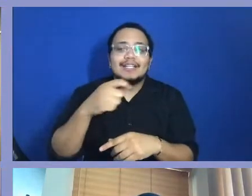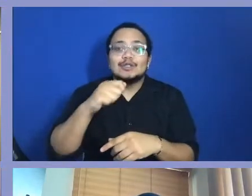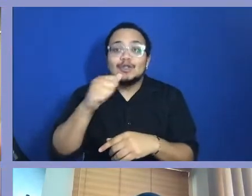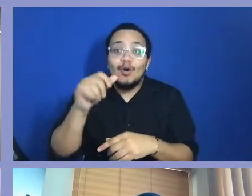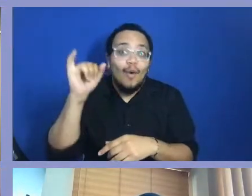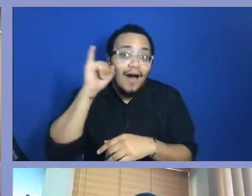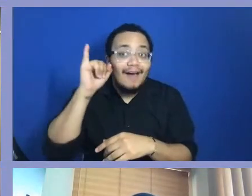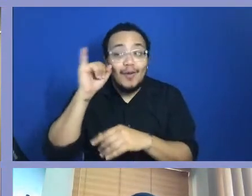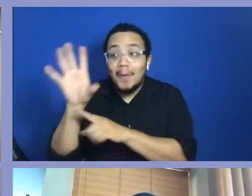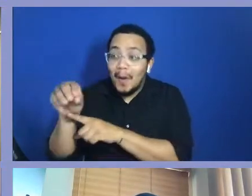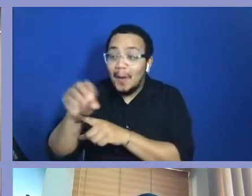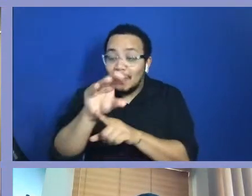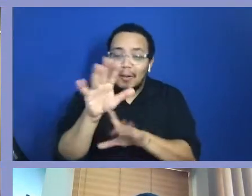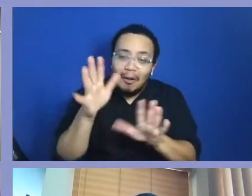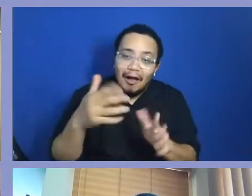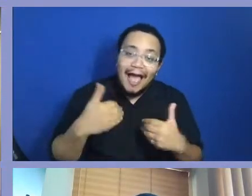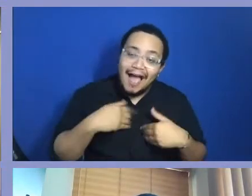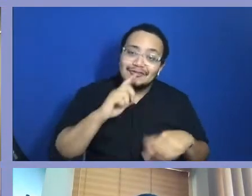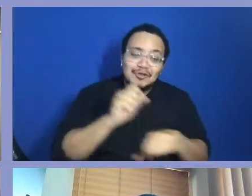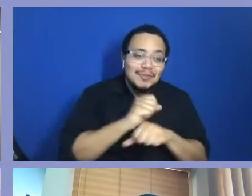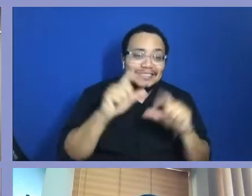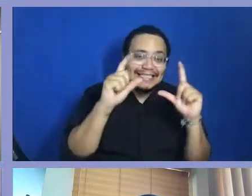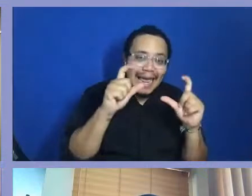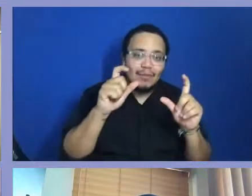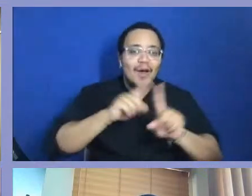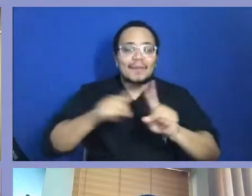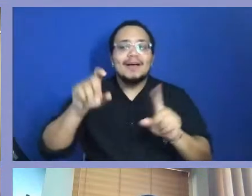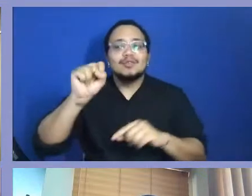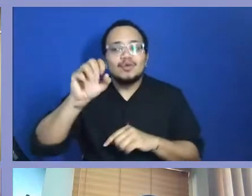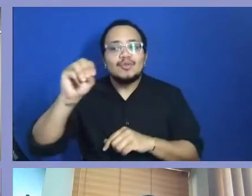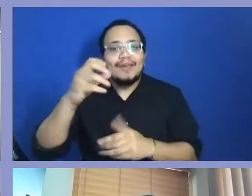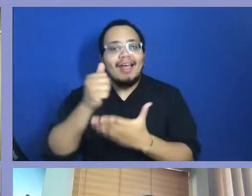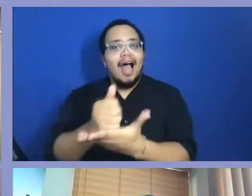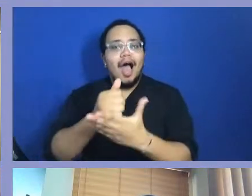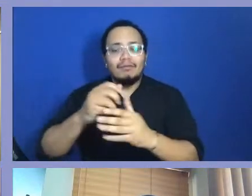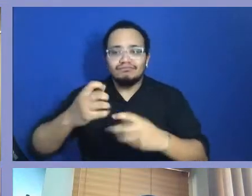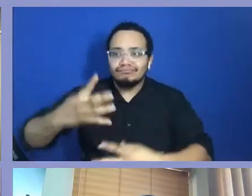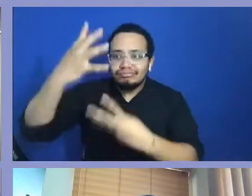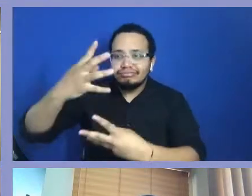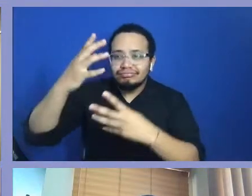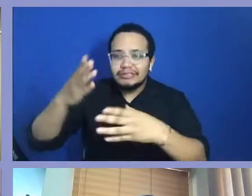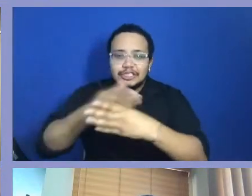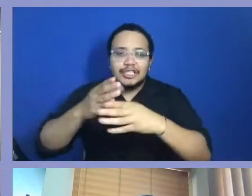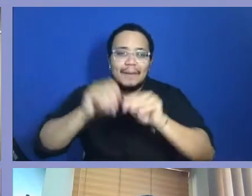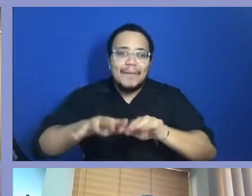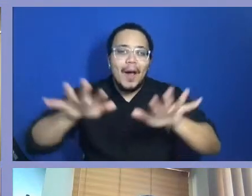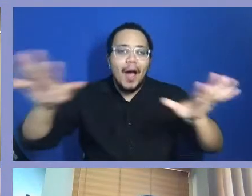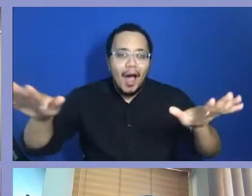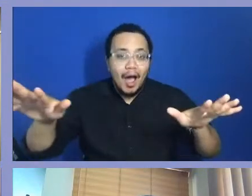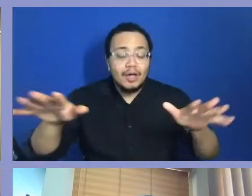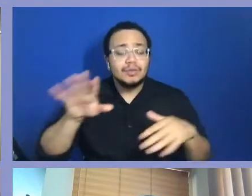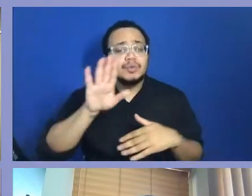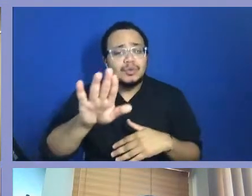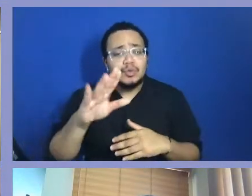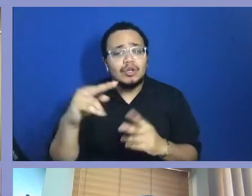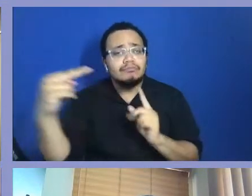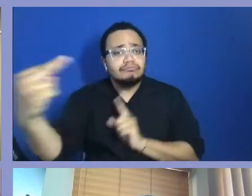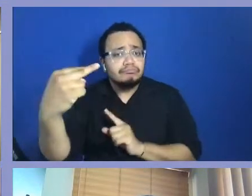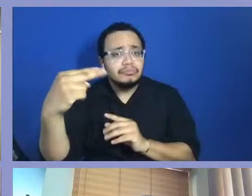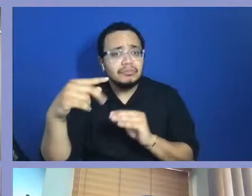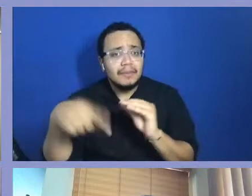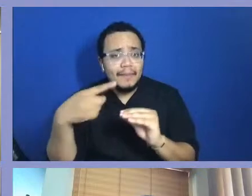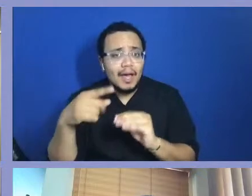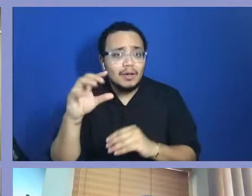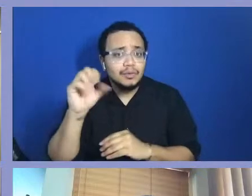share stuff a little bit more efficiently. So what do you find yourself like viewing social media and that aspect of, um,